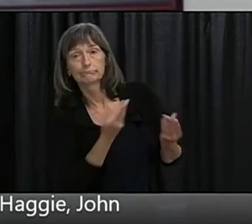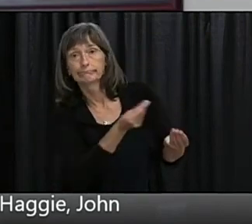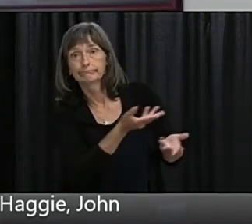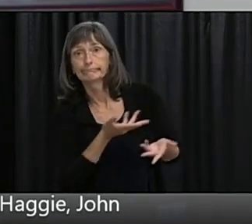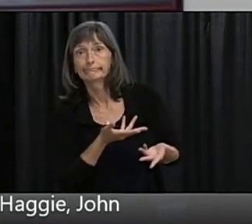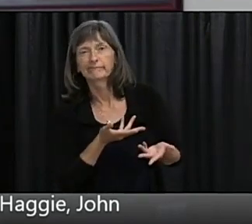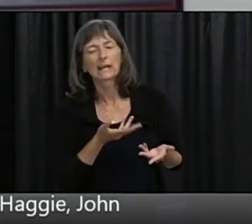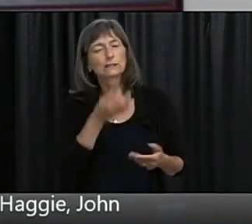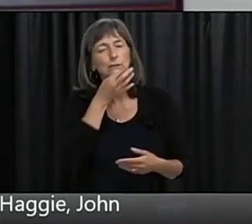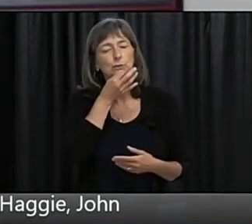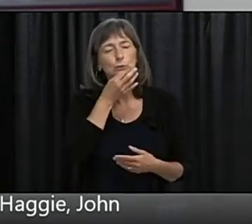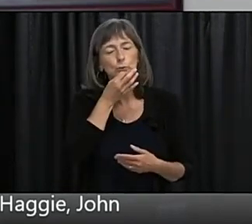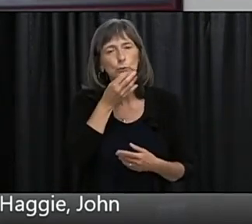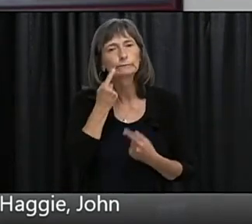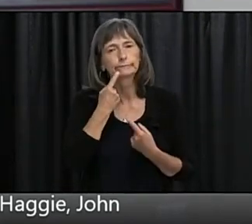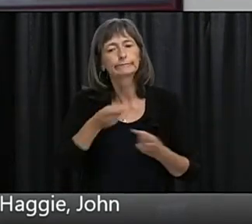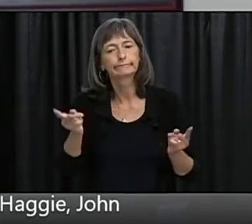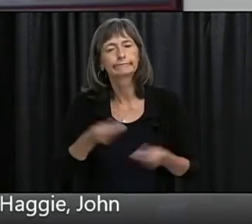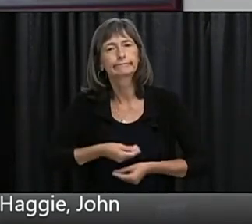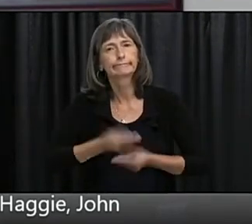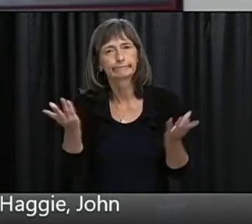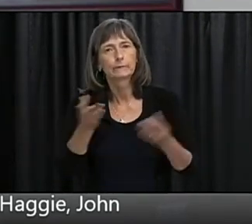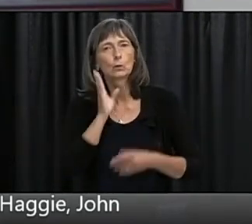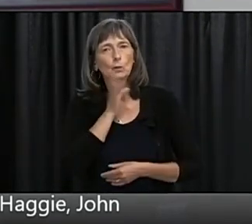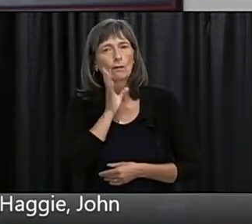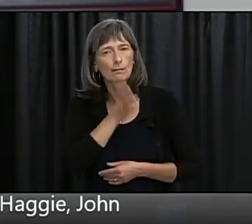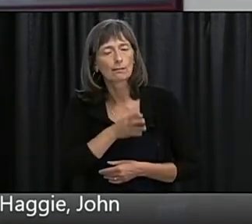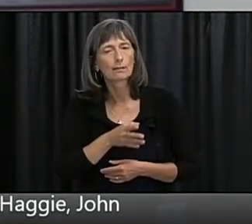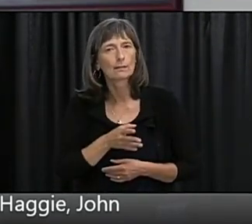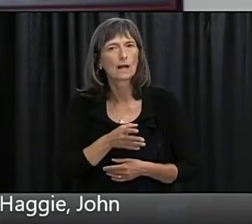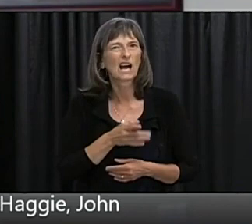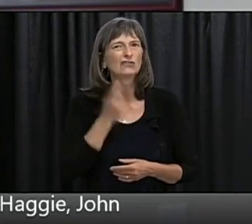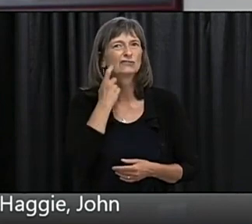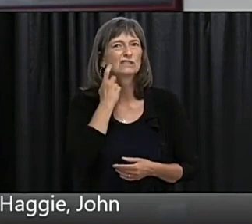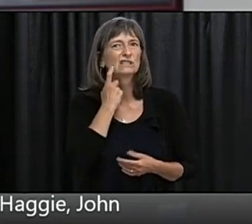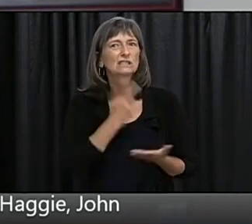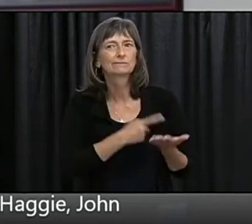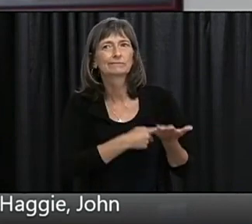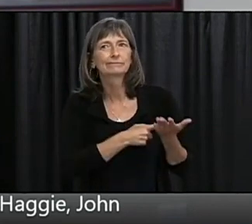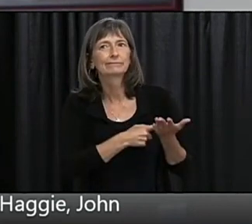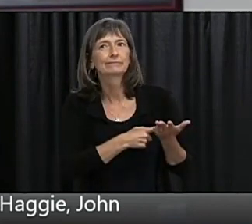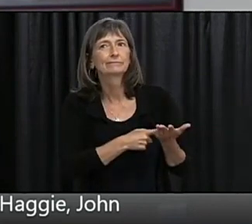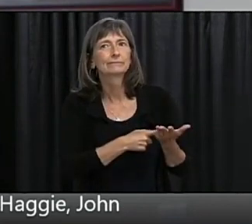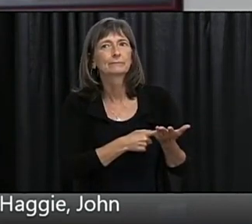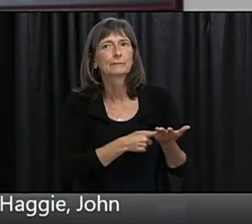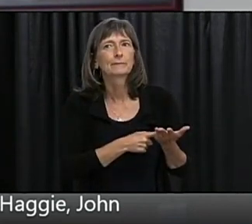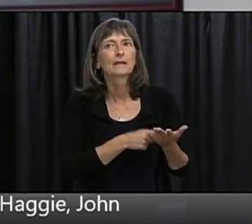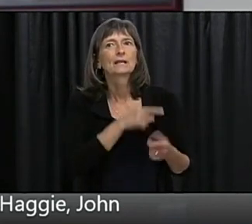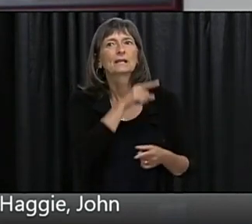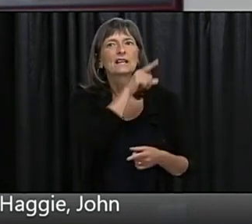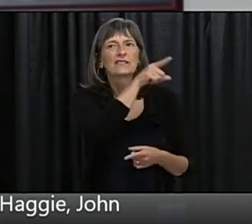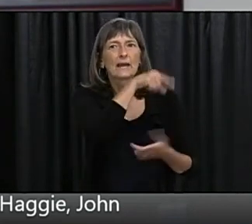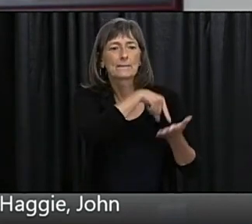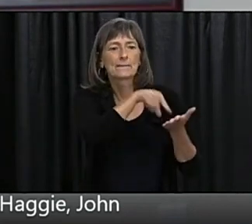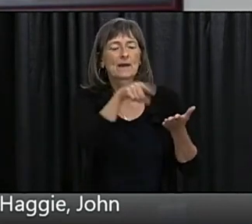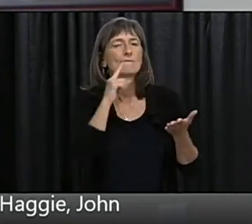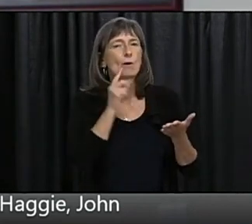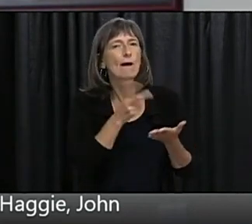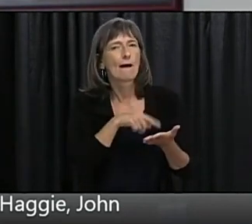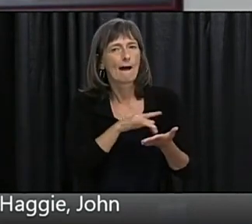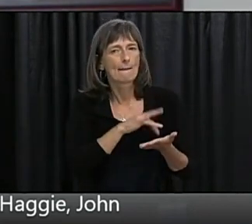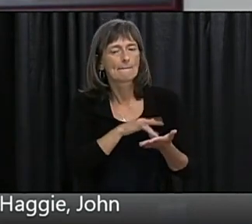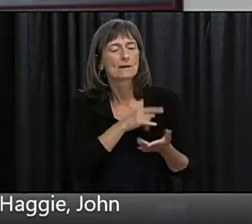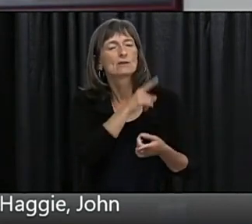that's not far down the road either certainly from my briefing this morning I think we could see some movement on that